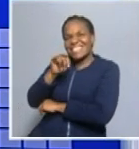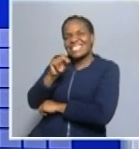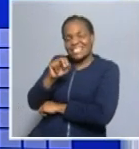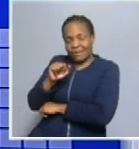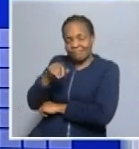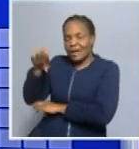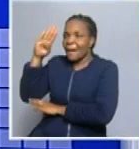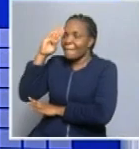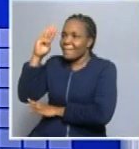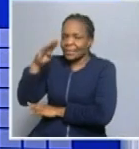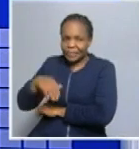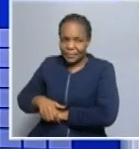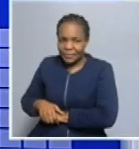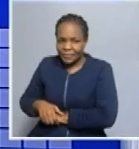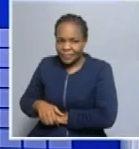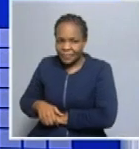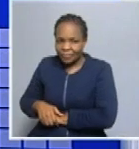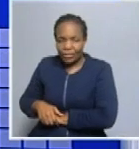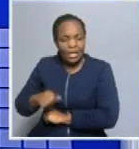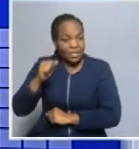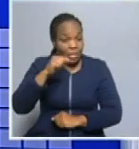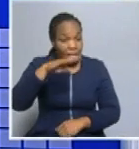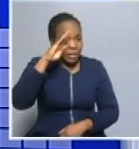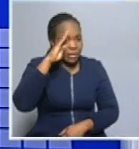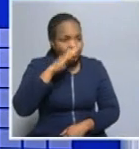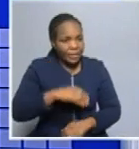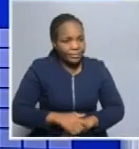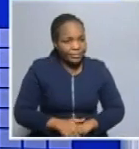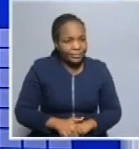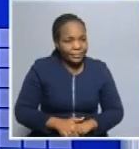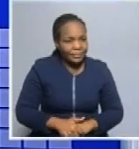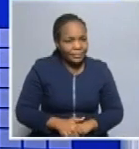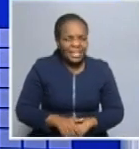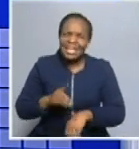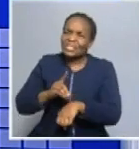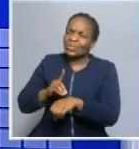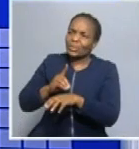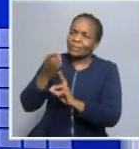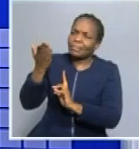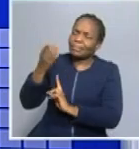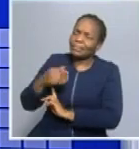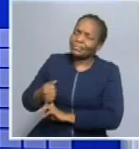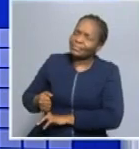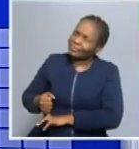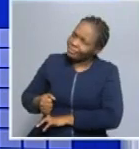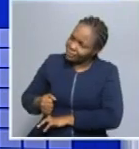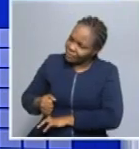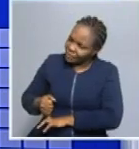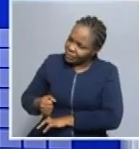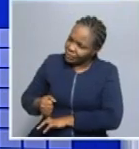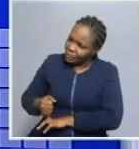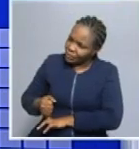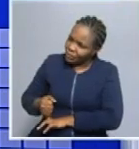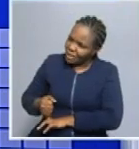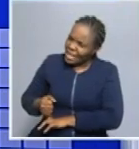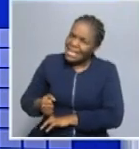Thank you very much for joining us. Good evening. Doctor, what has been the